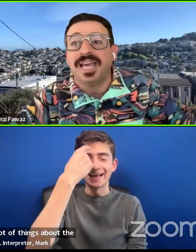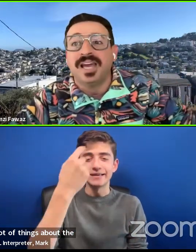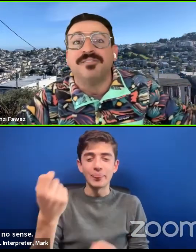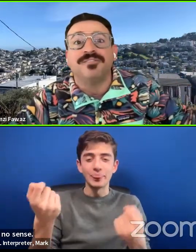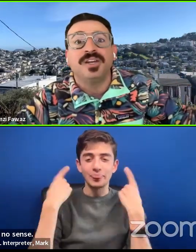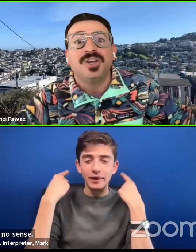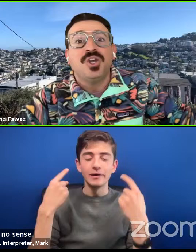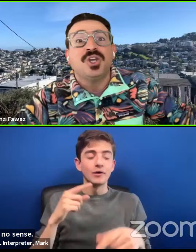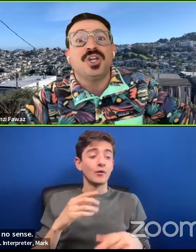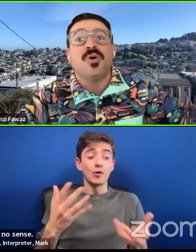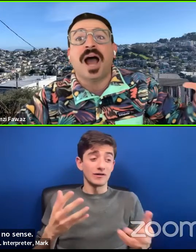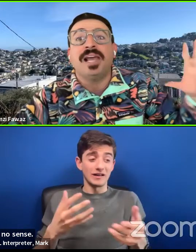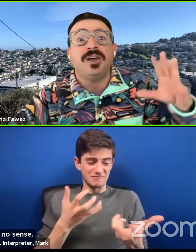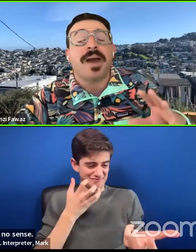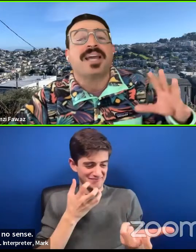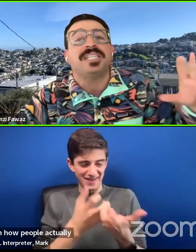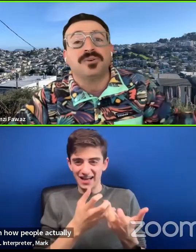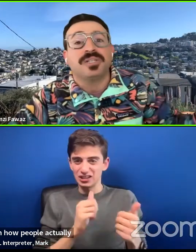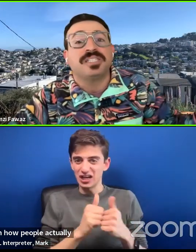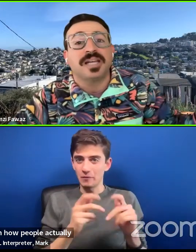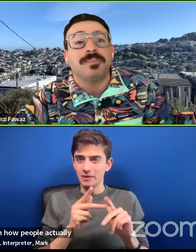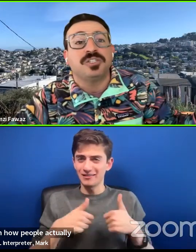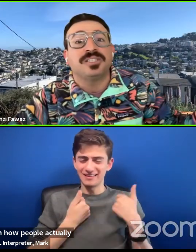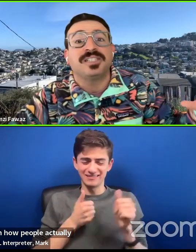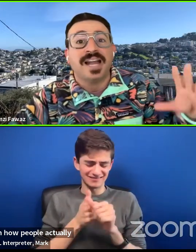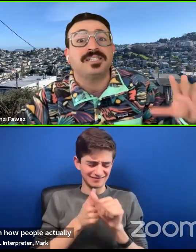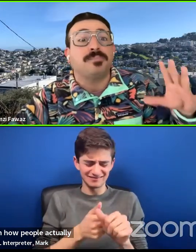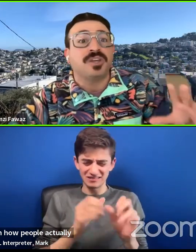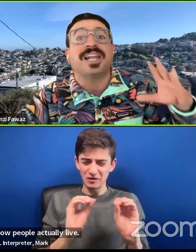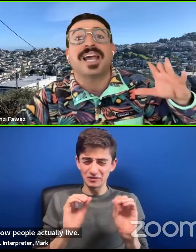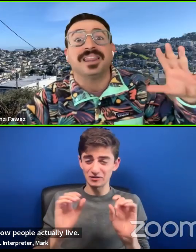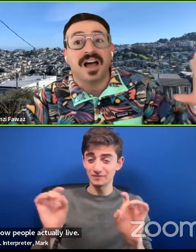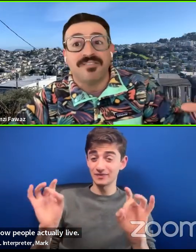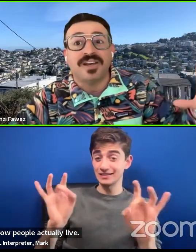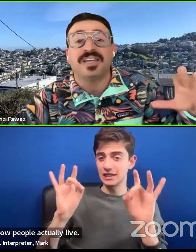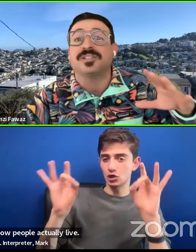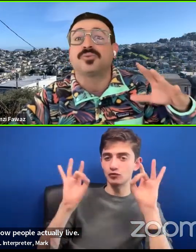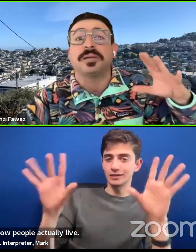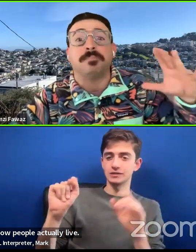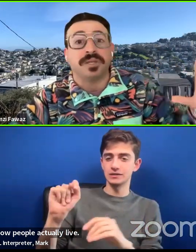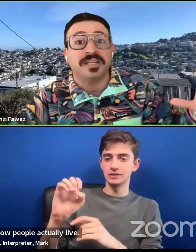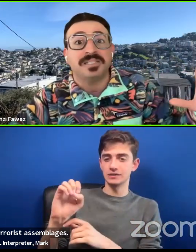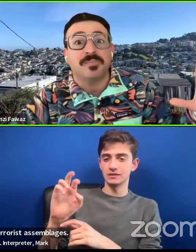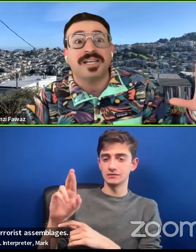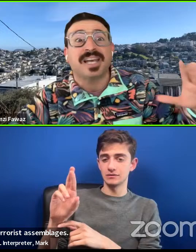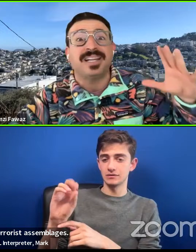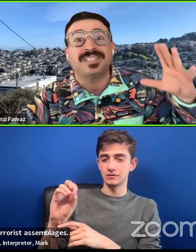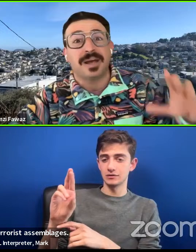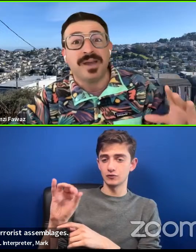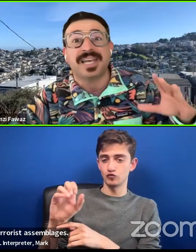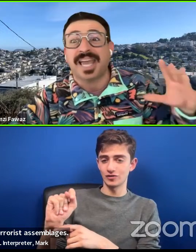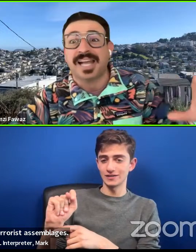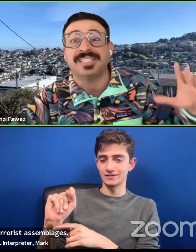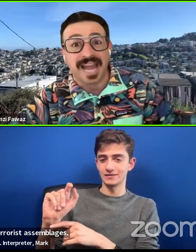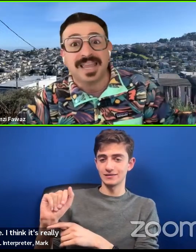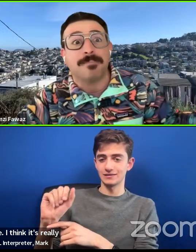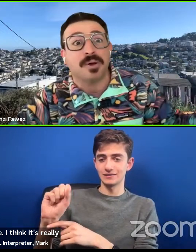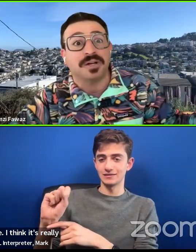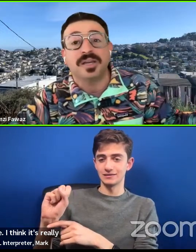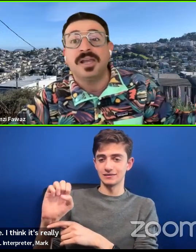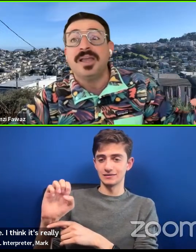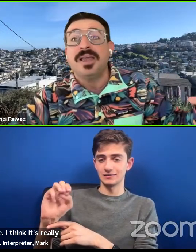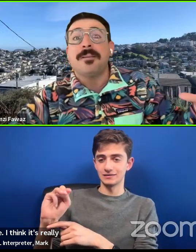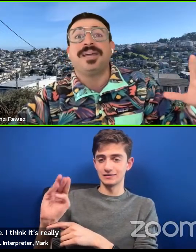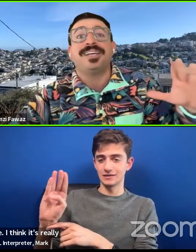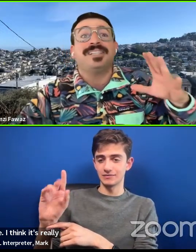actually live. You know, I look back at terrorist assemblages. That is a book that I love. I think it's really brilliant in some ways. And in some ways I can't